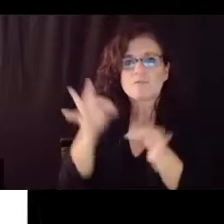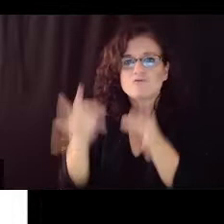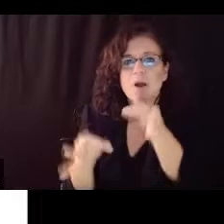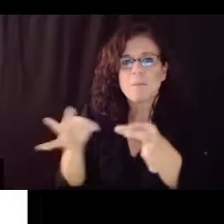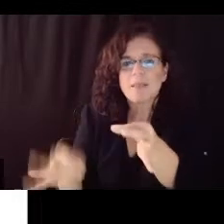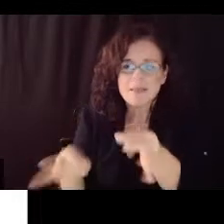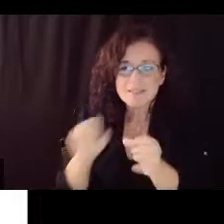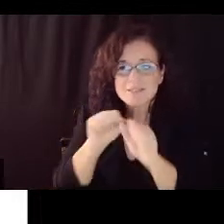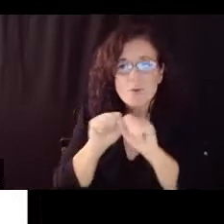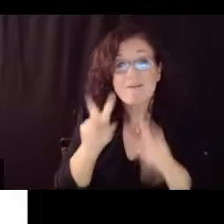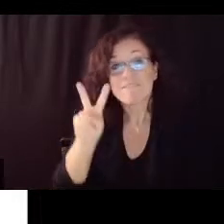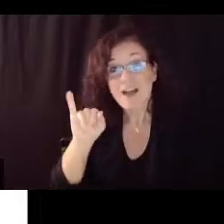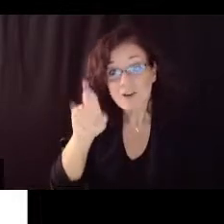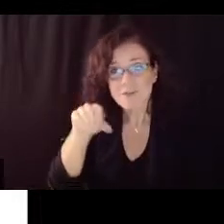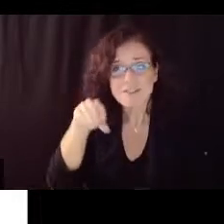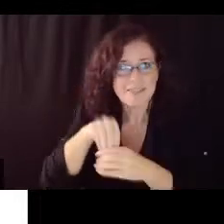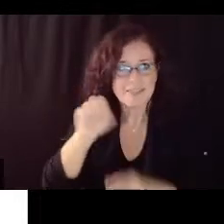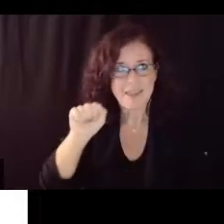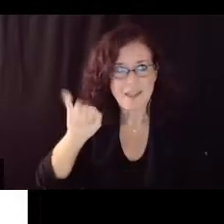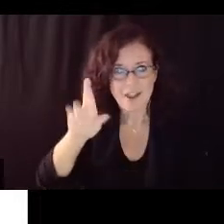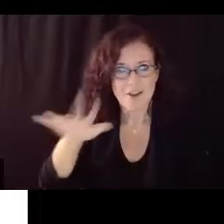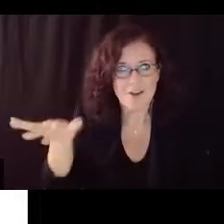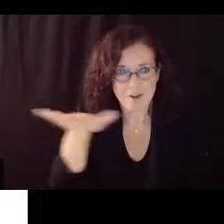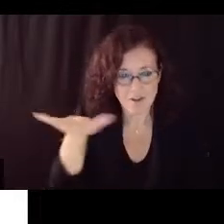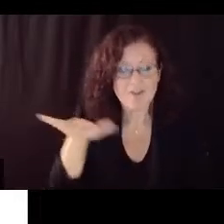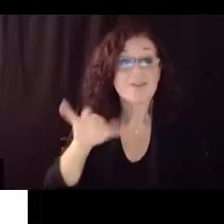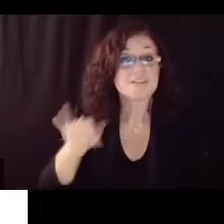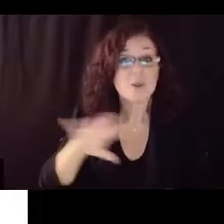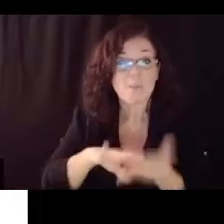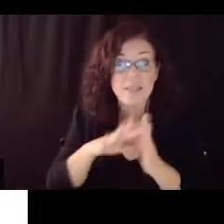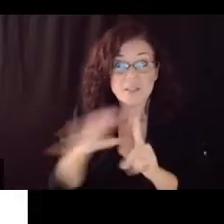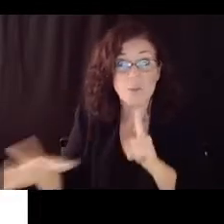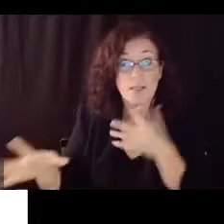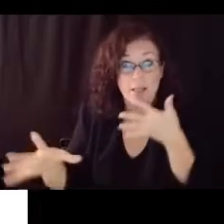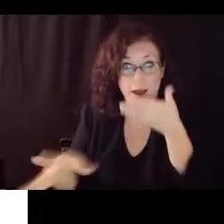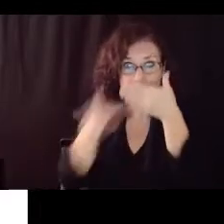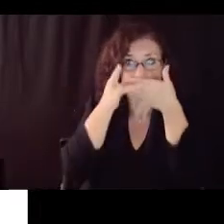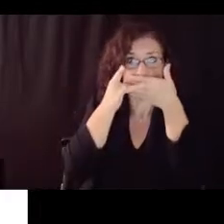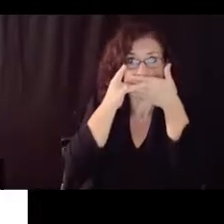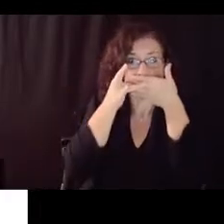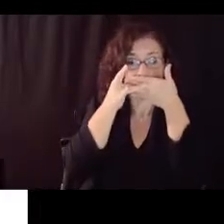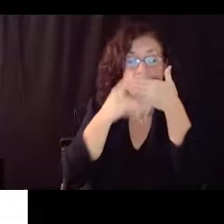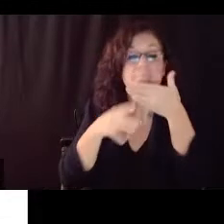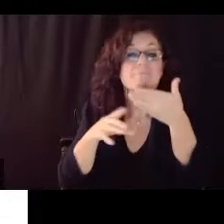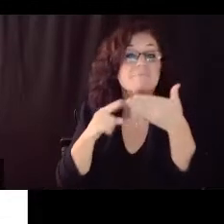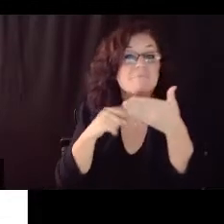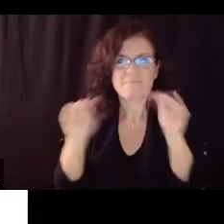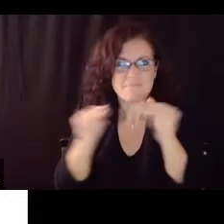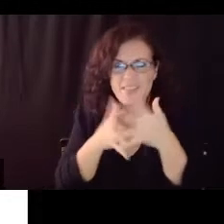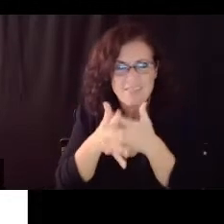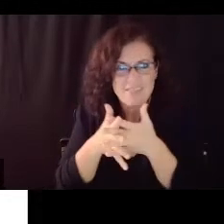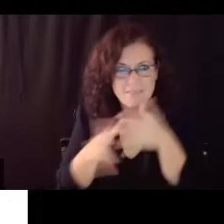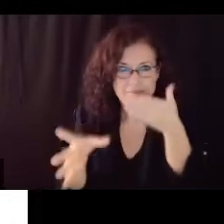your mask to do in terms of filtration and there's less probability that you'll inhale it or the kids will inhale it you go to the next slide